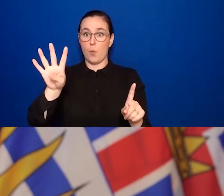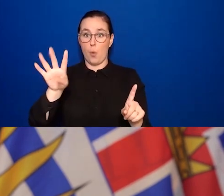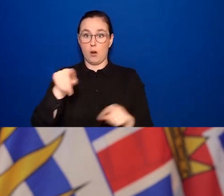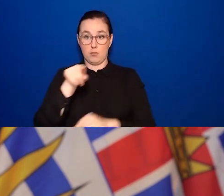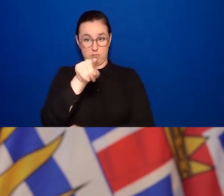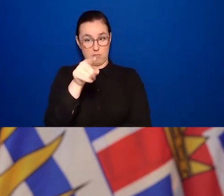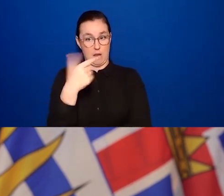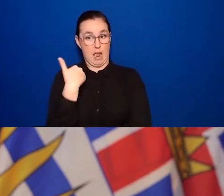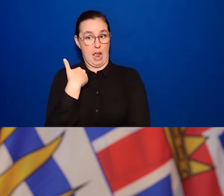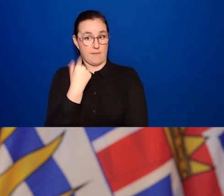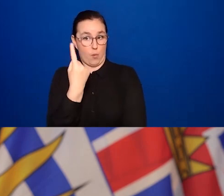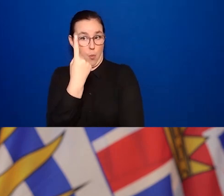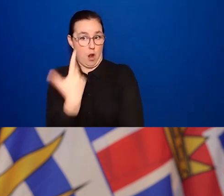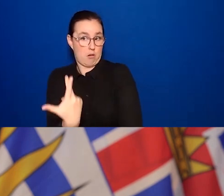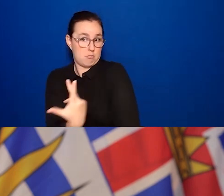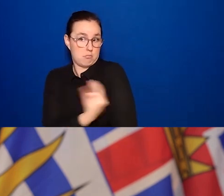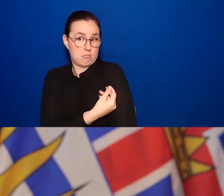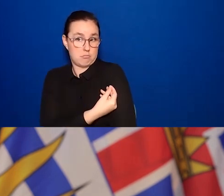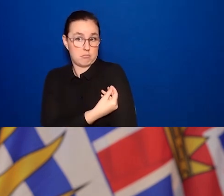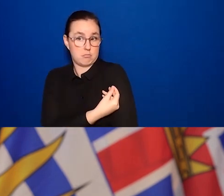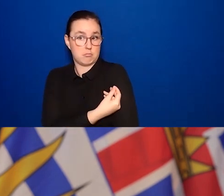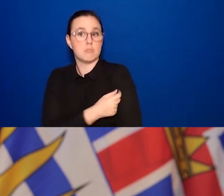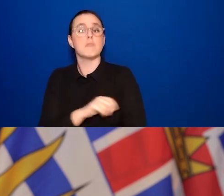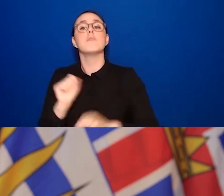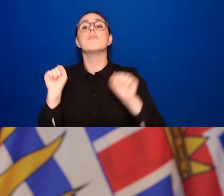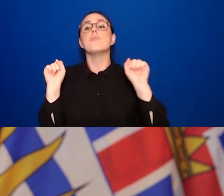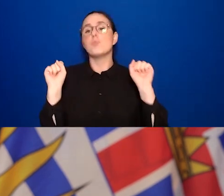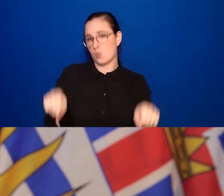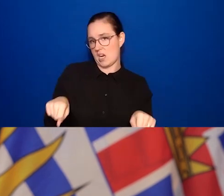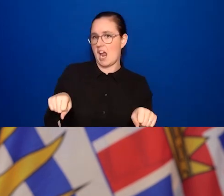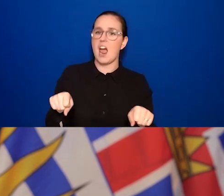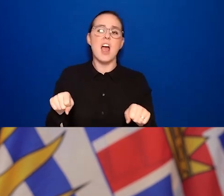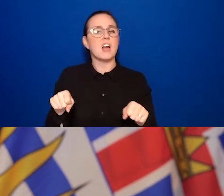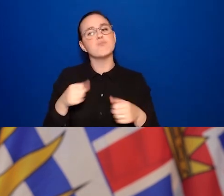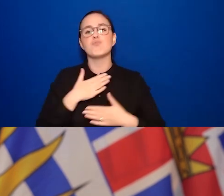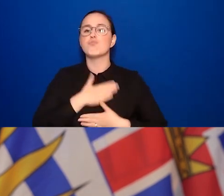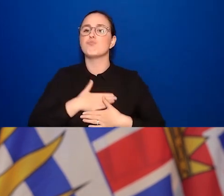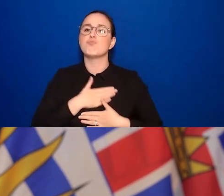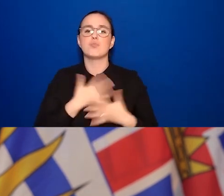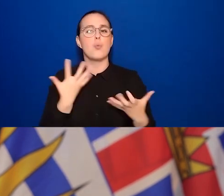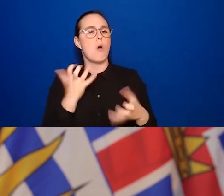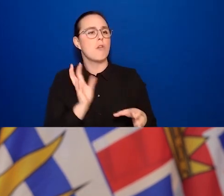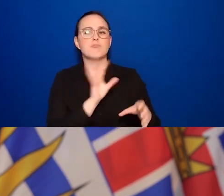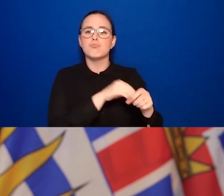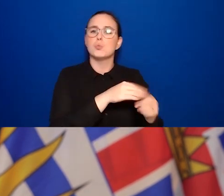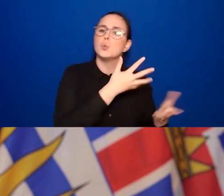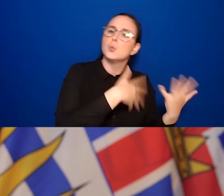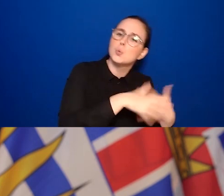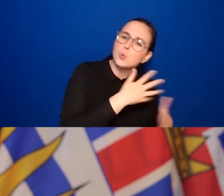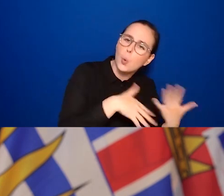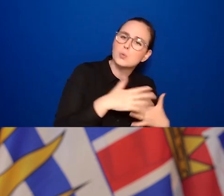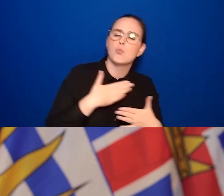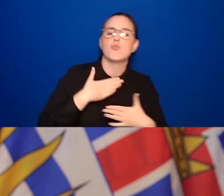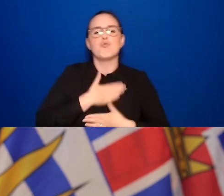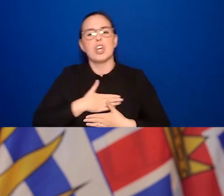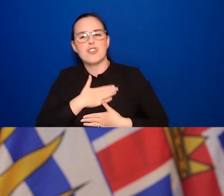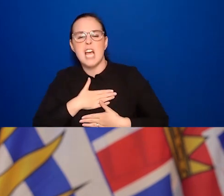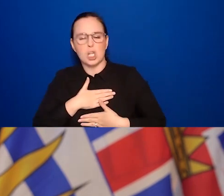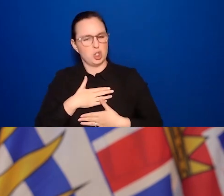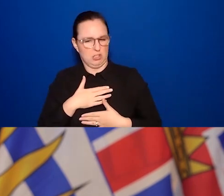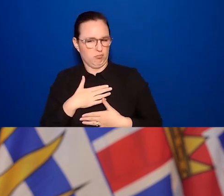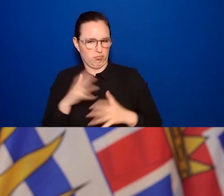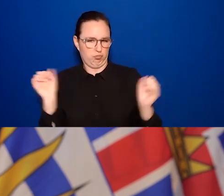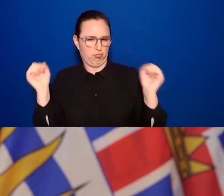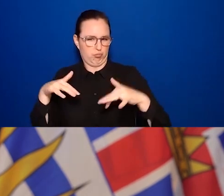discretionary social recreational events and activities. And then after October